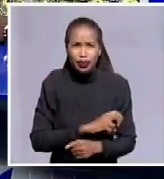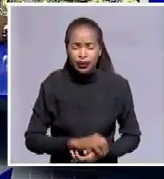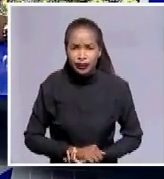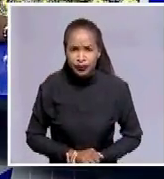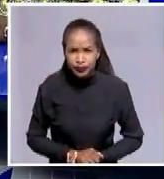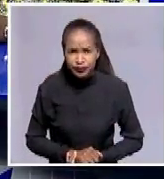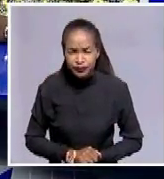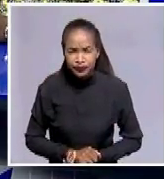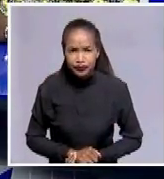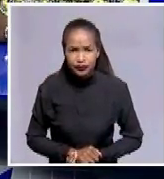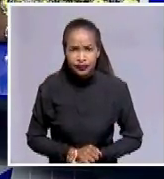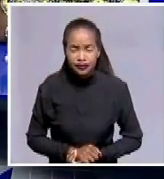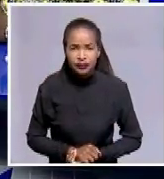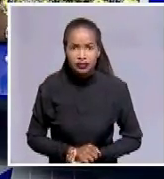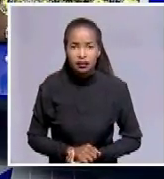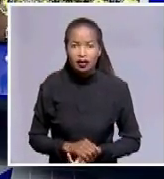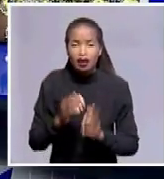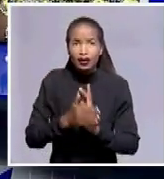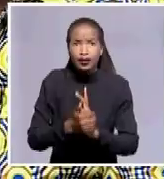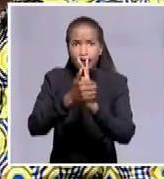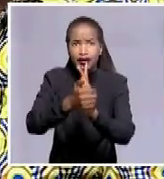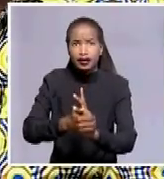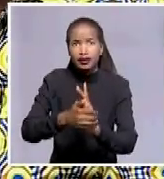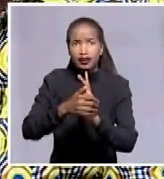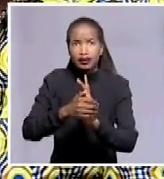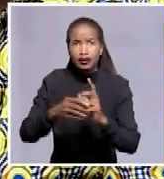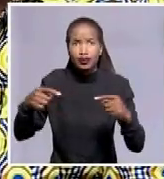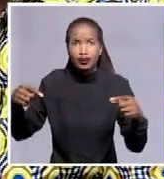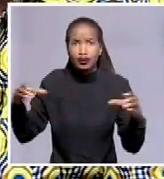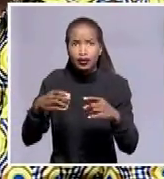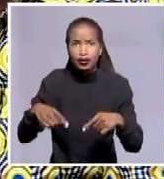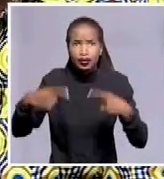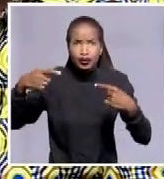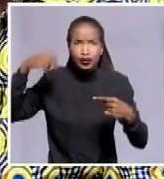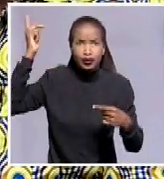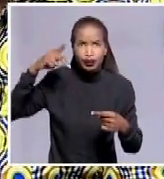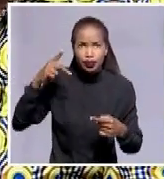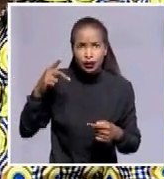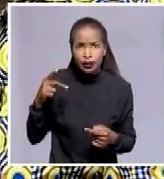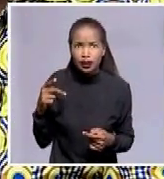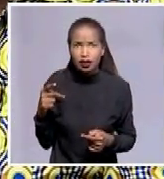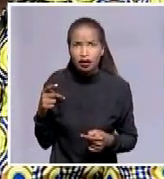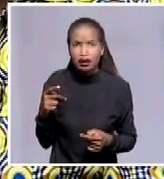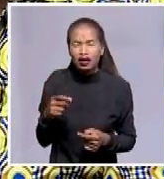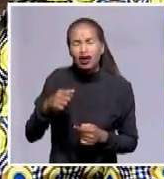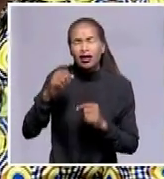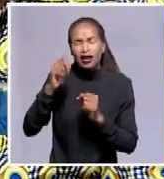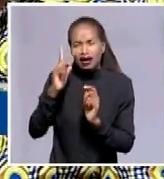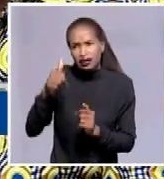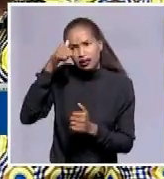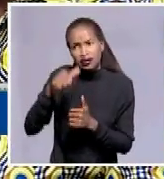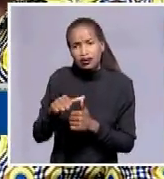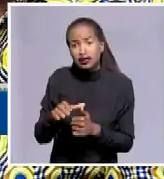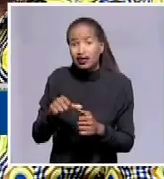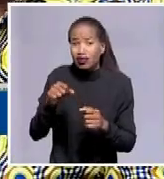Robert, Morgan Tsangirai shall be remembered as somebody who fought an oppressive